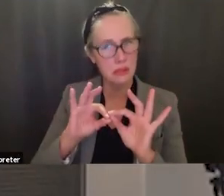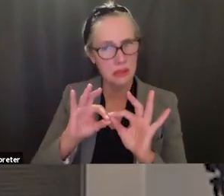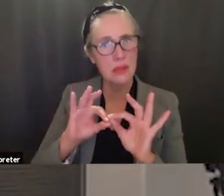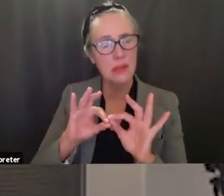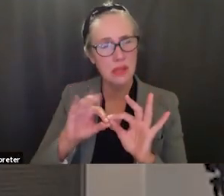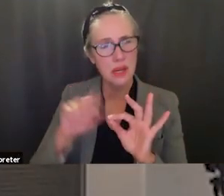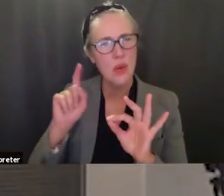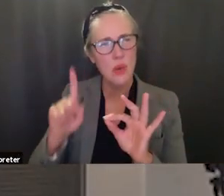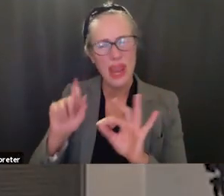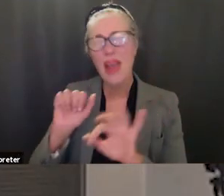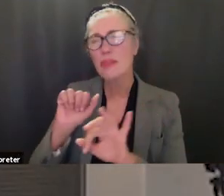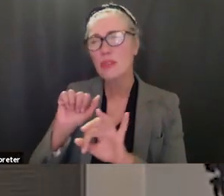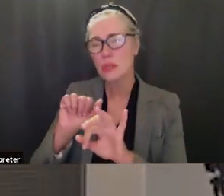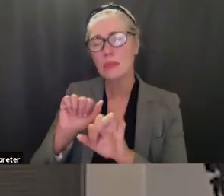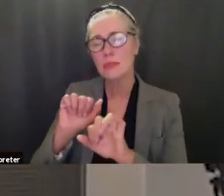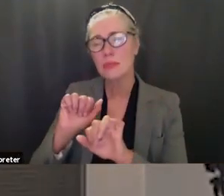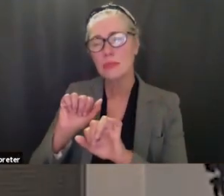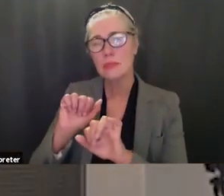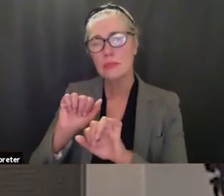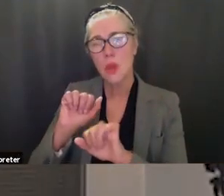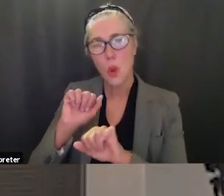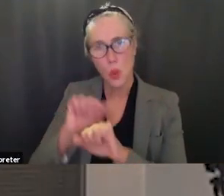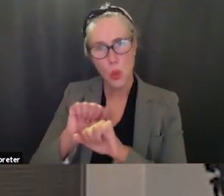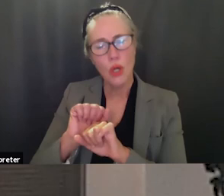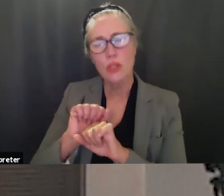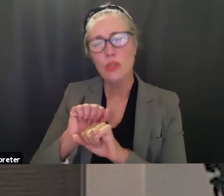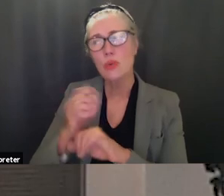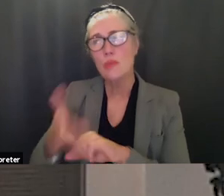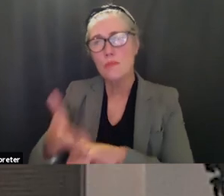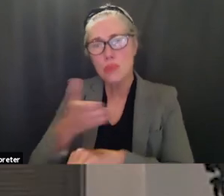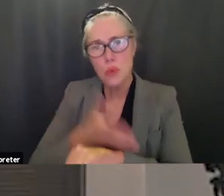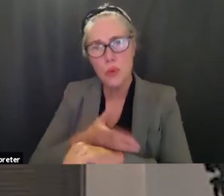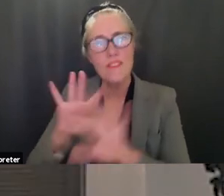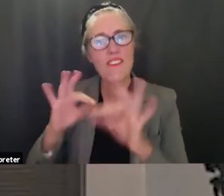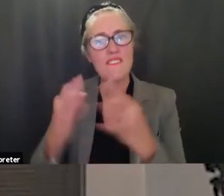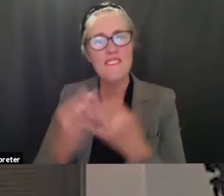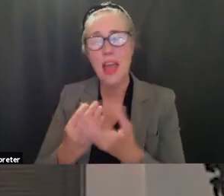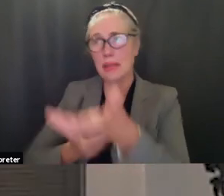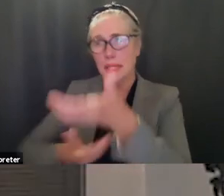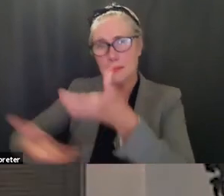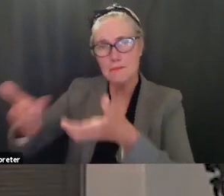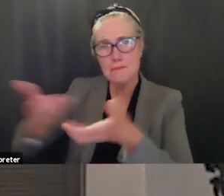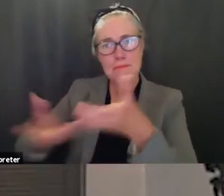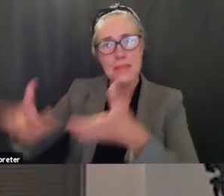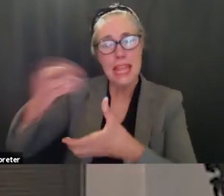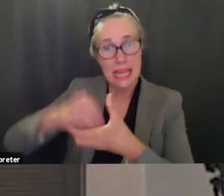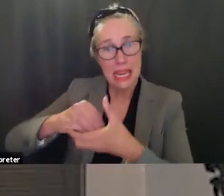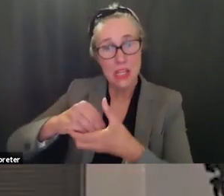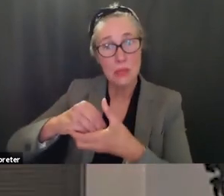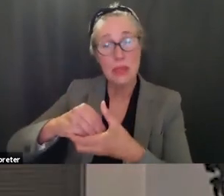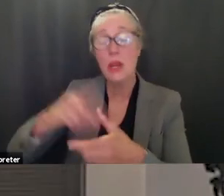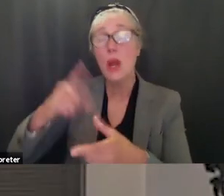engagement both both at the district level and the sites but that's our next phase that we need to plan for